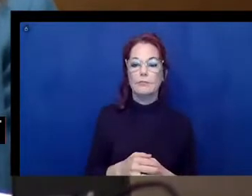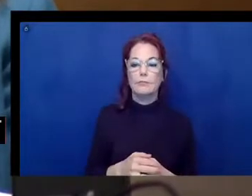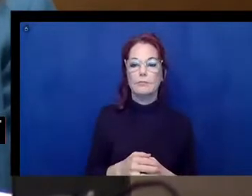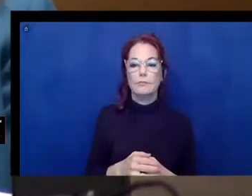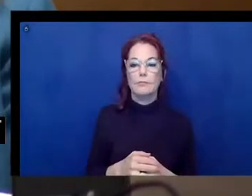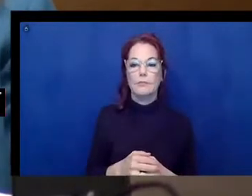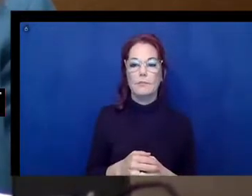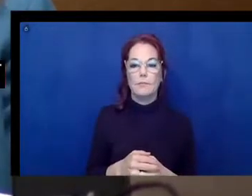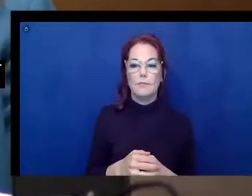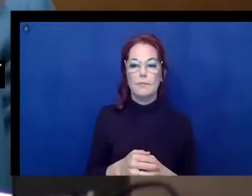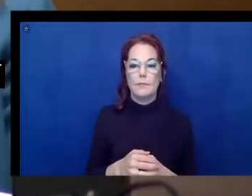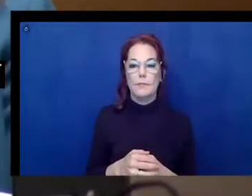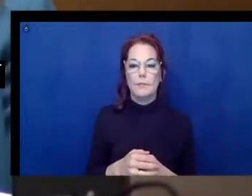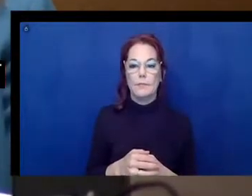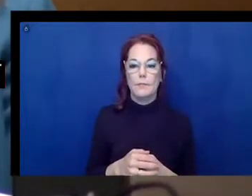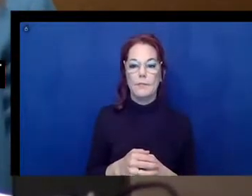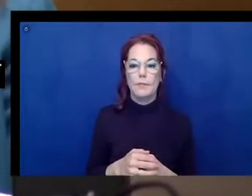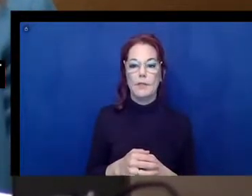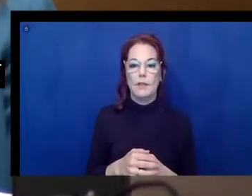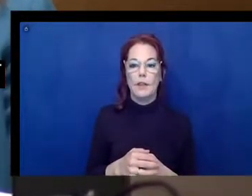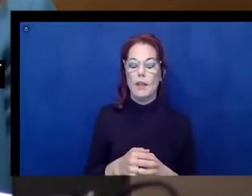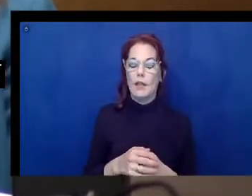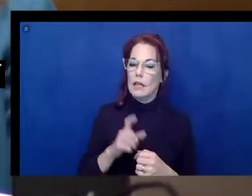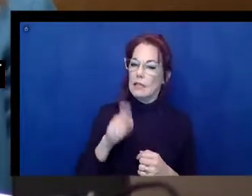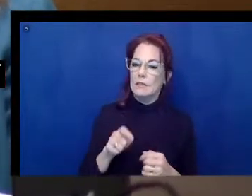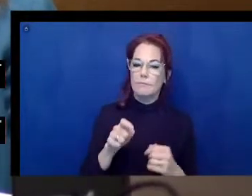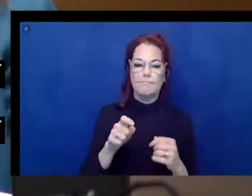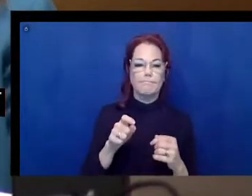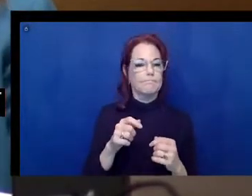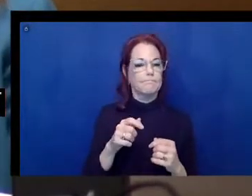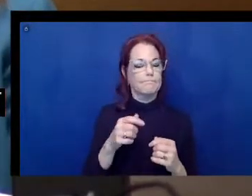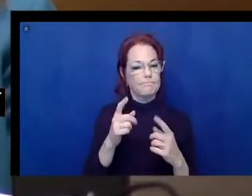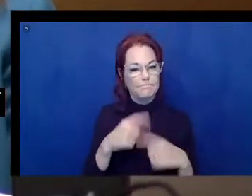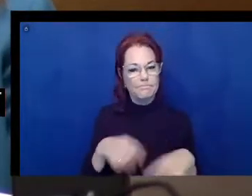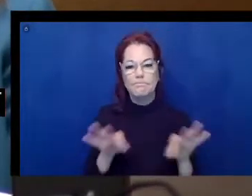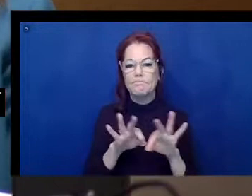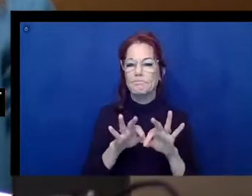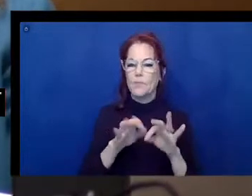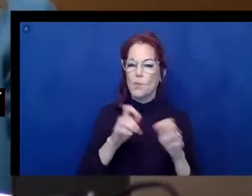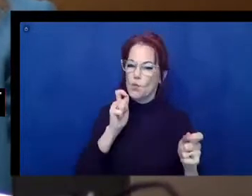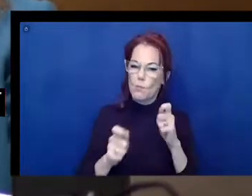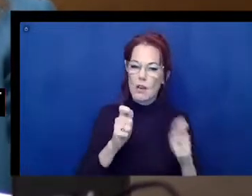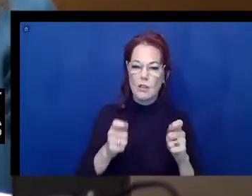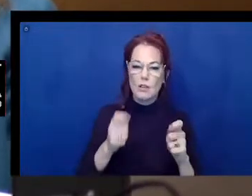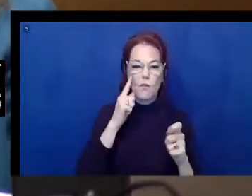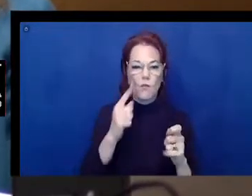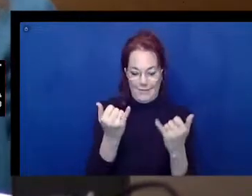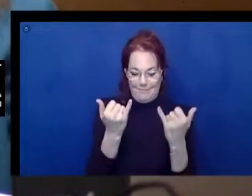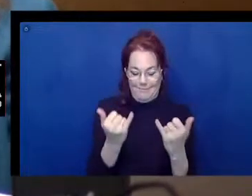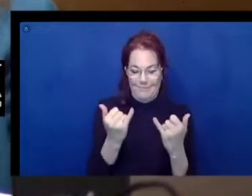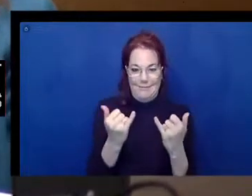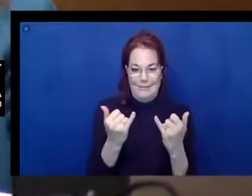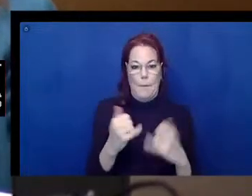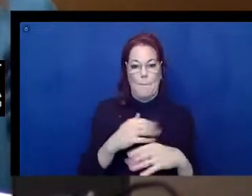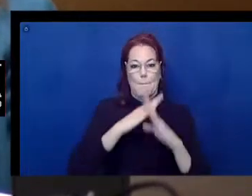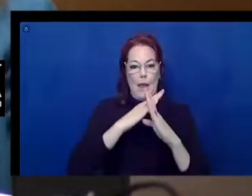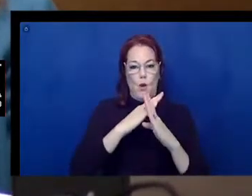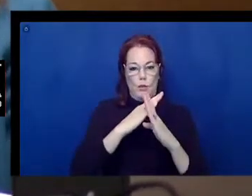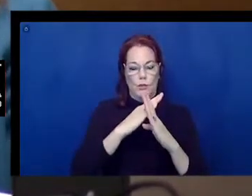significant remediation effort of barriers that already exist in technology. And fifth,